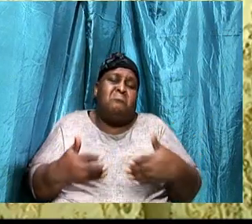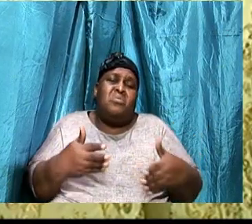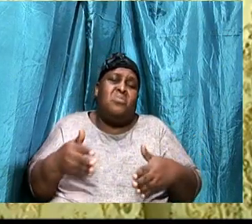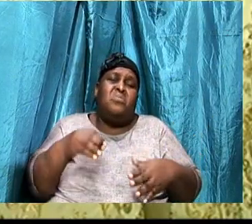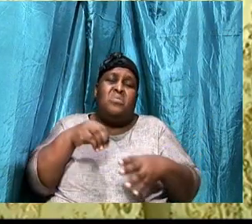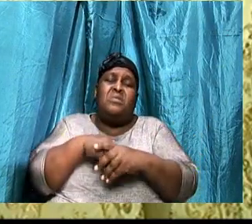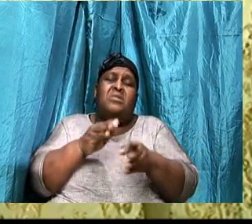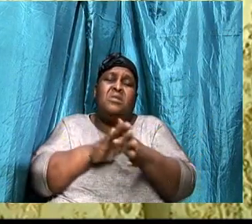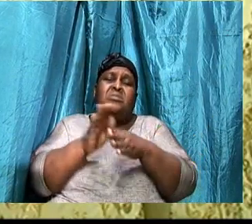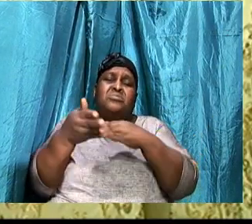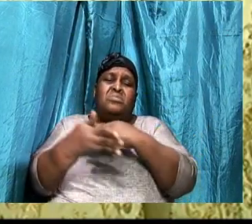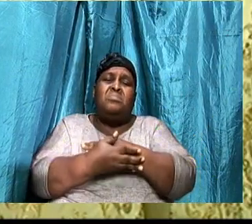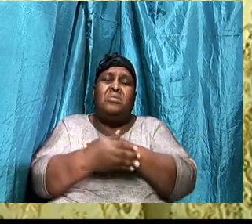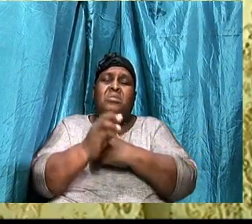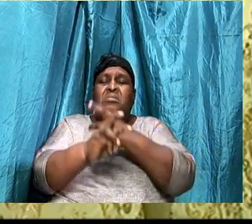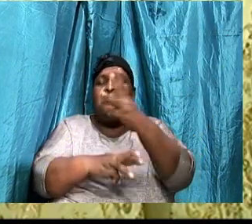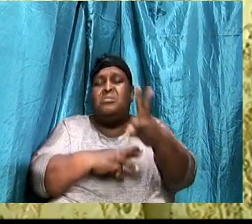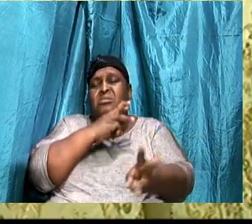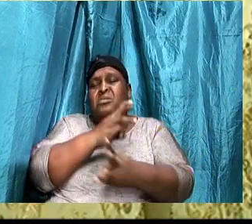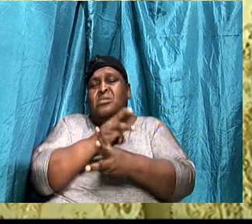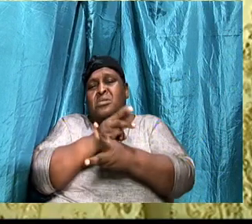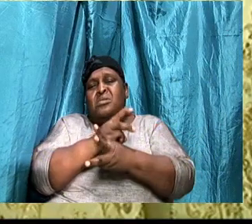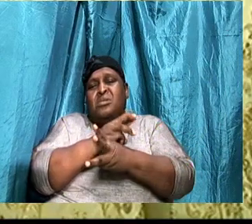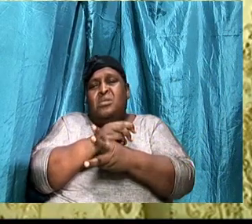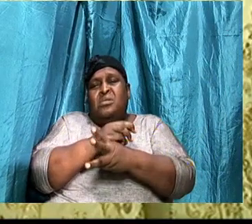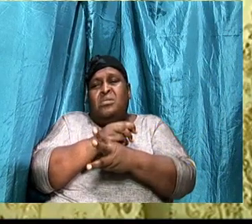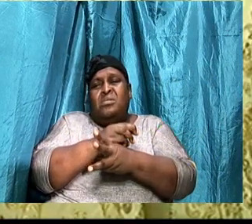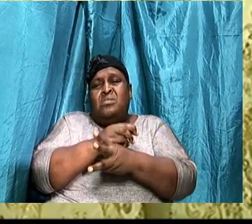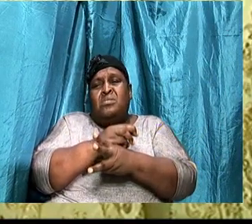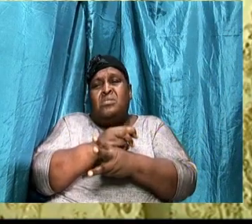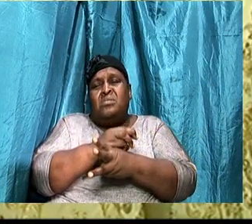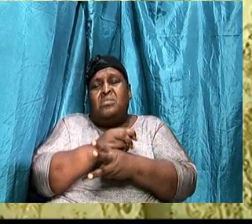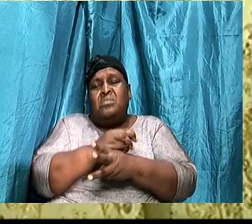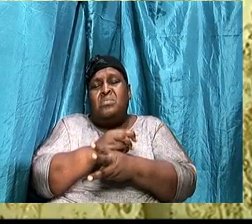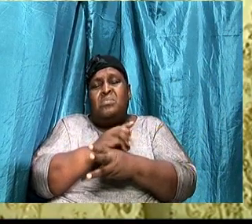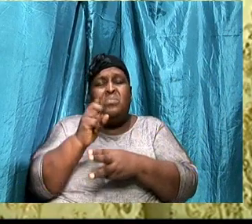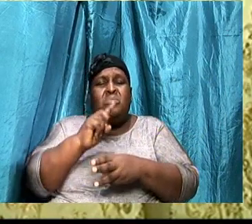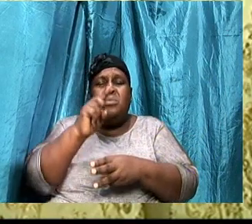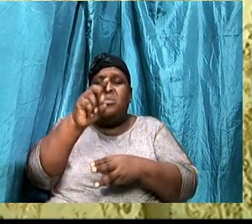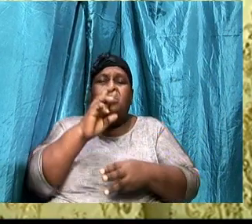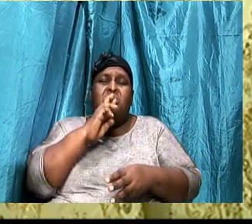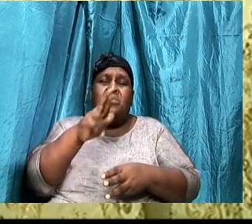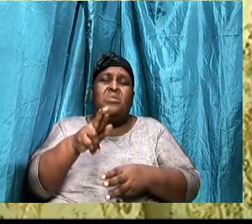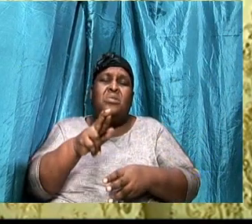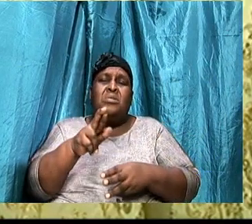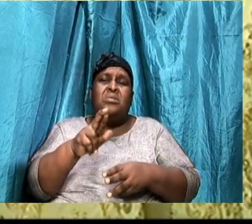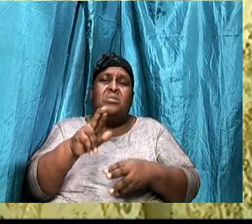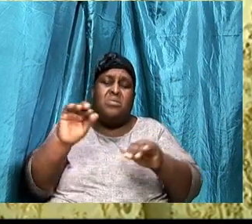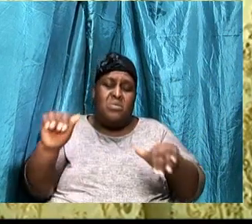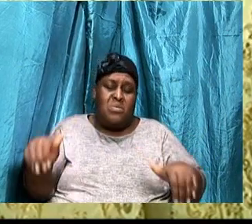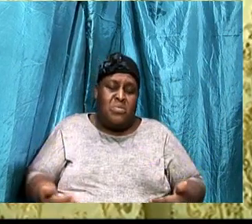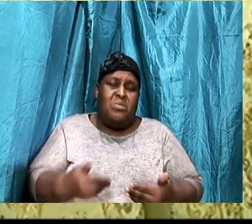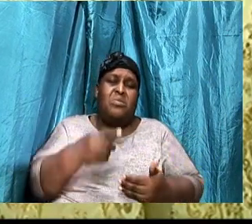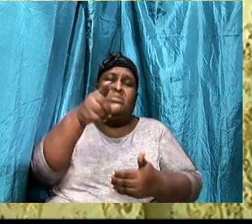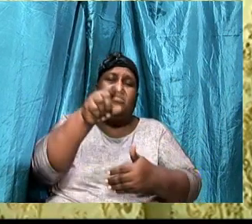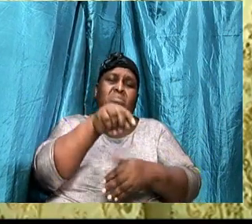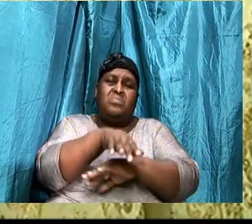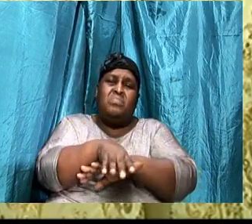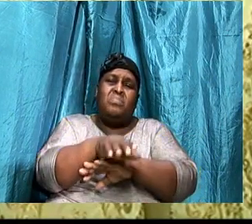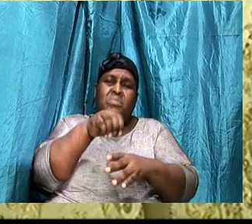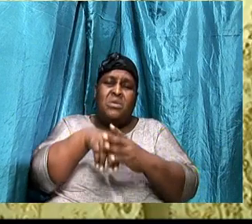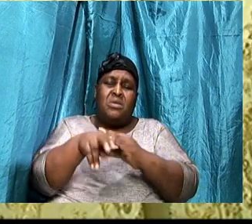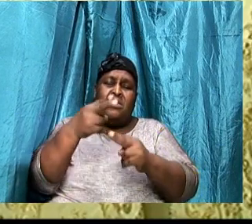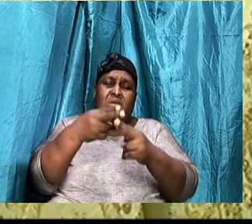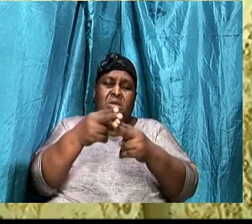of A, Canada, England, and Germany, wherever you are, we greet you tonight in the